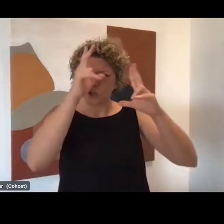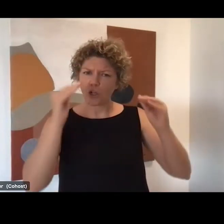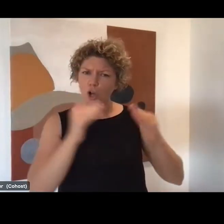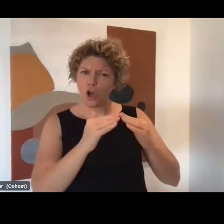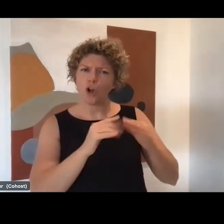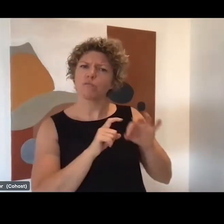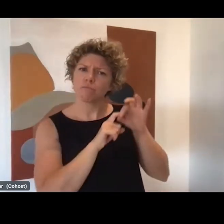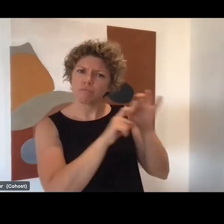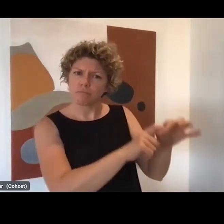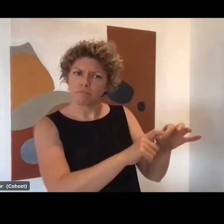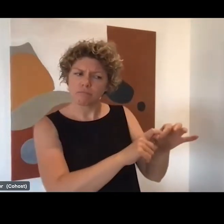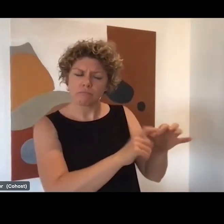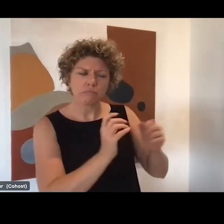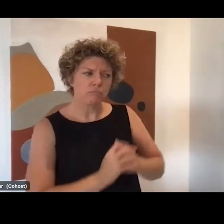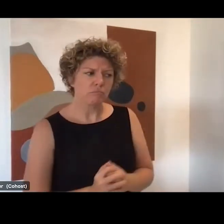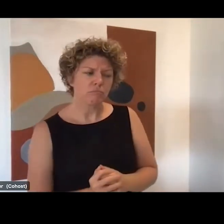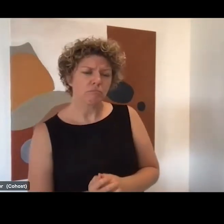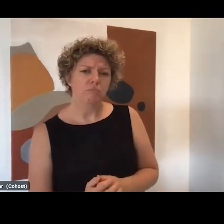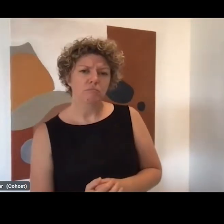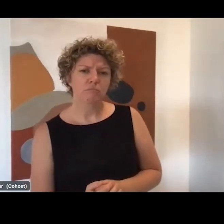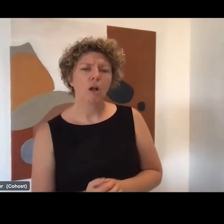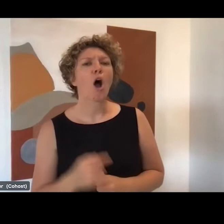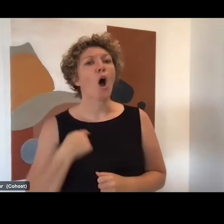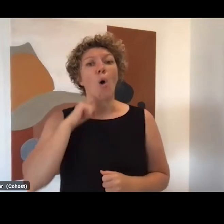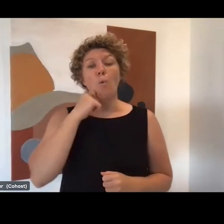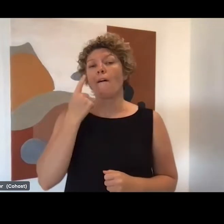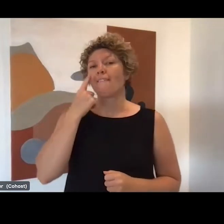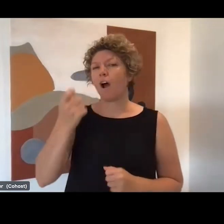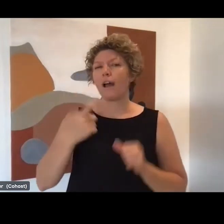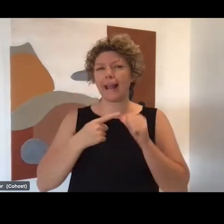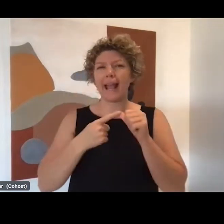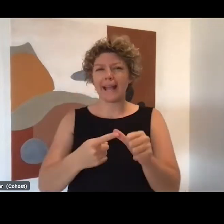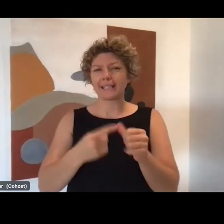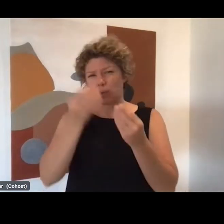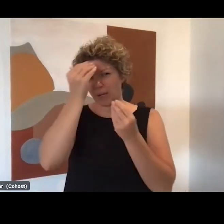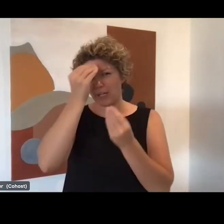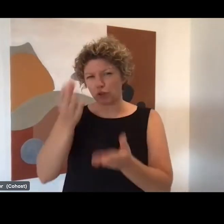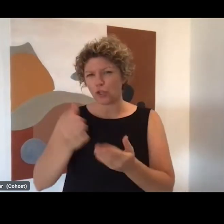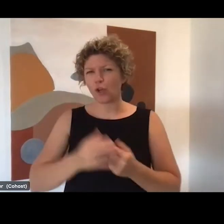Looking at my folks. We will find out and get back to you.